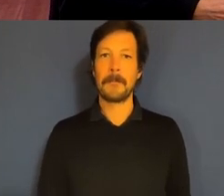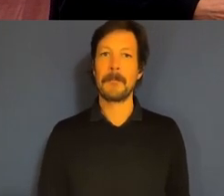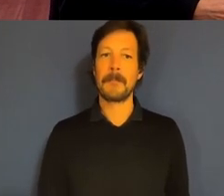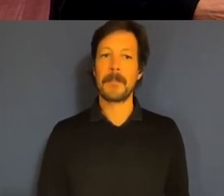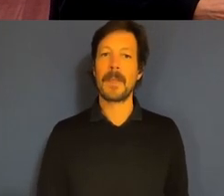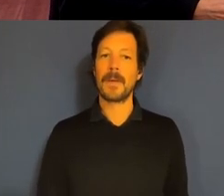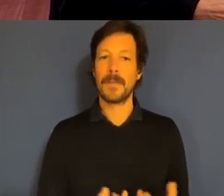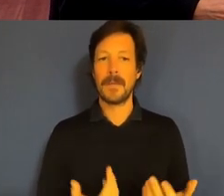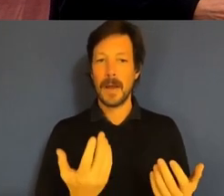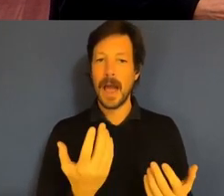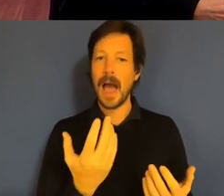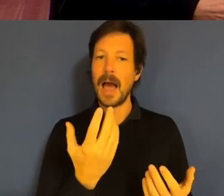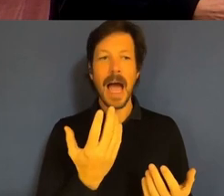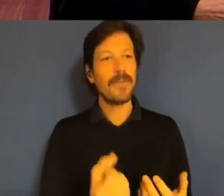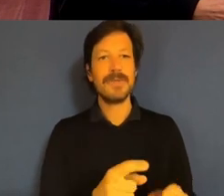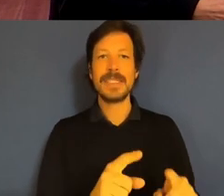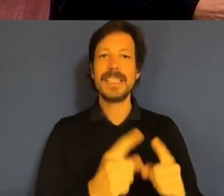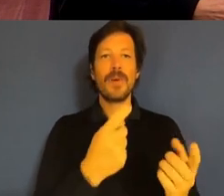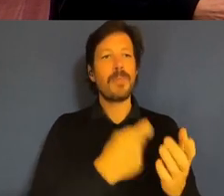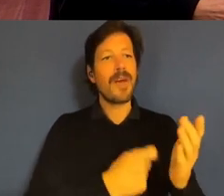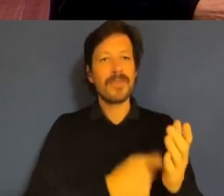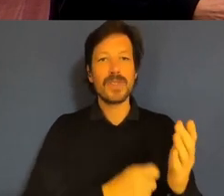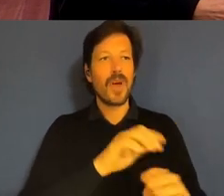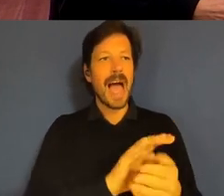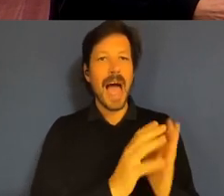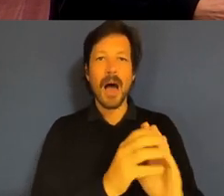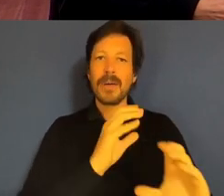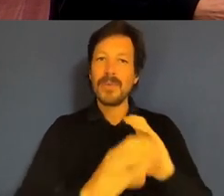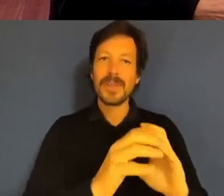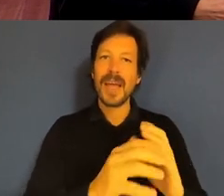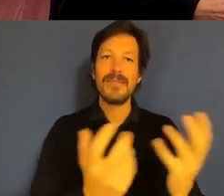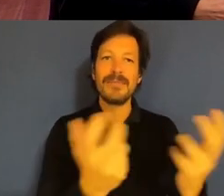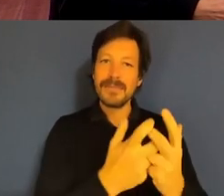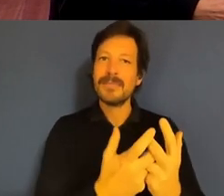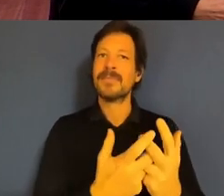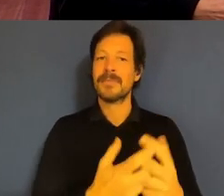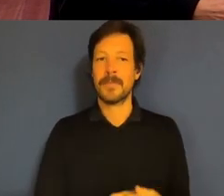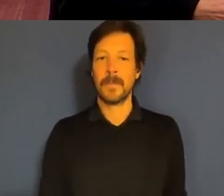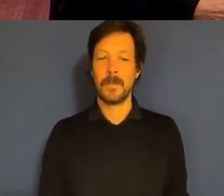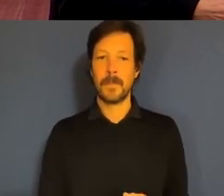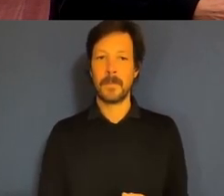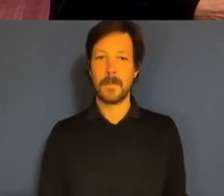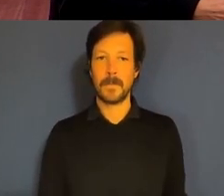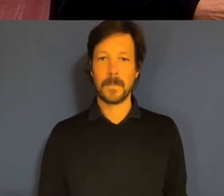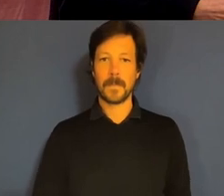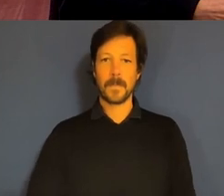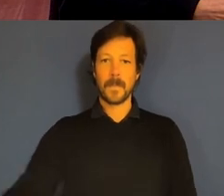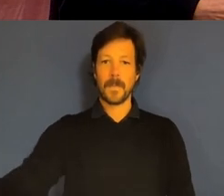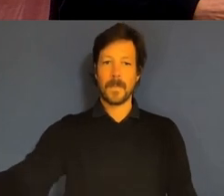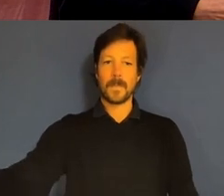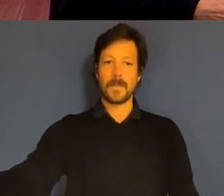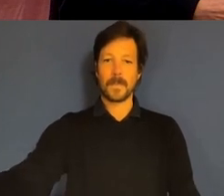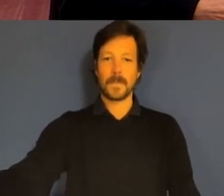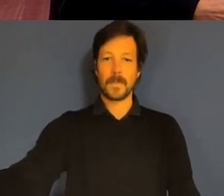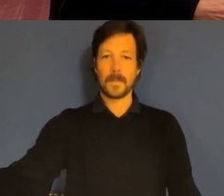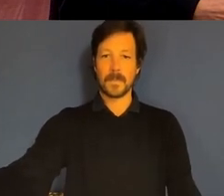about how they like to be engaged, what is actually going to work in terms of communicating. So I'm not trying to diss the